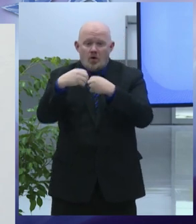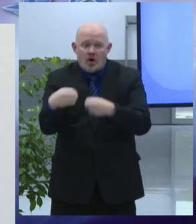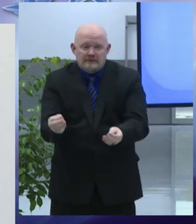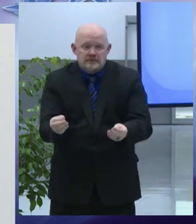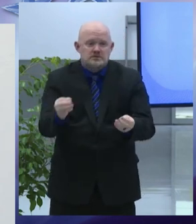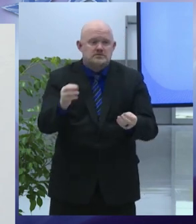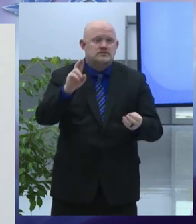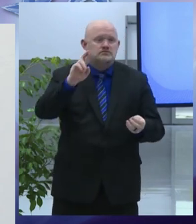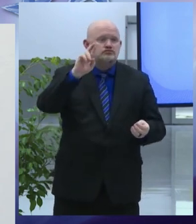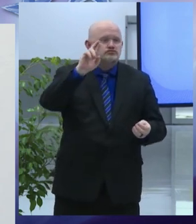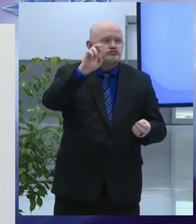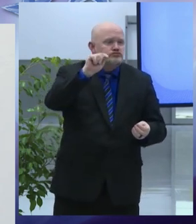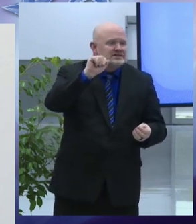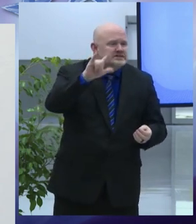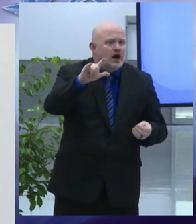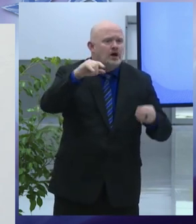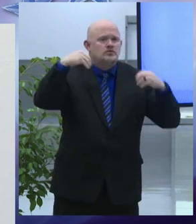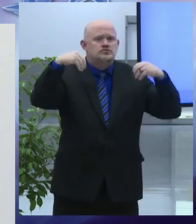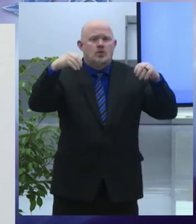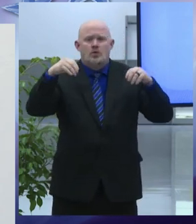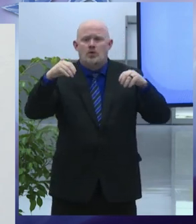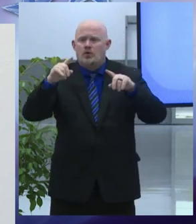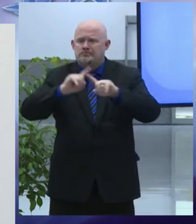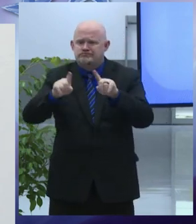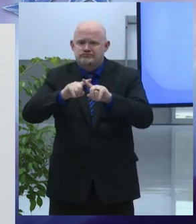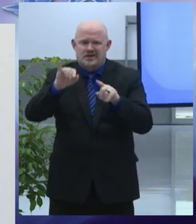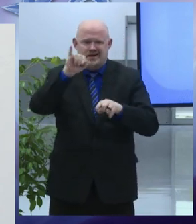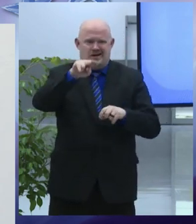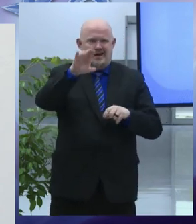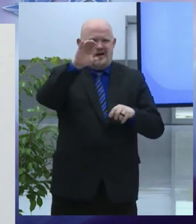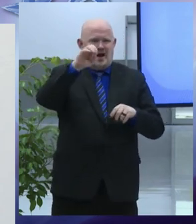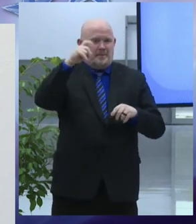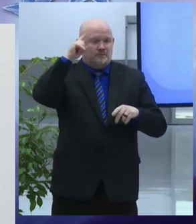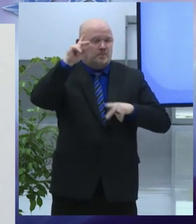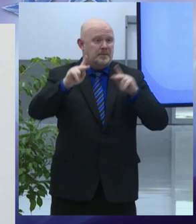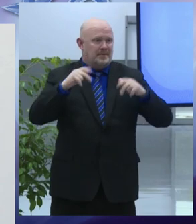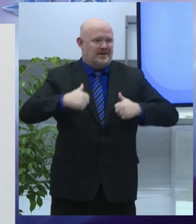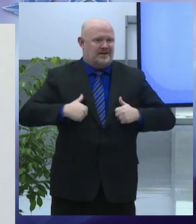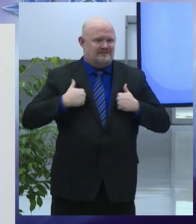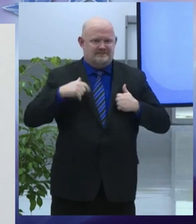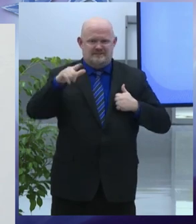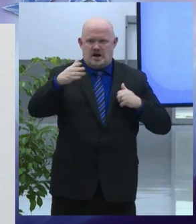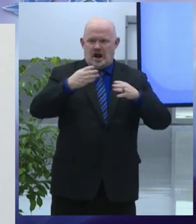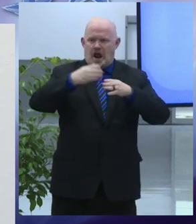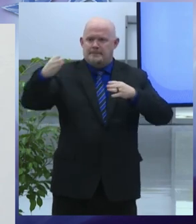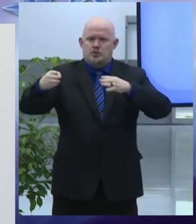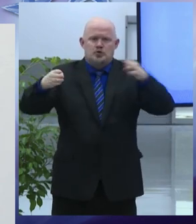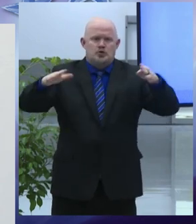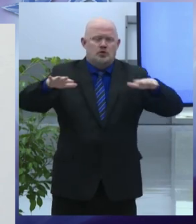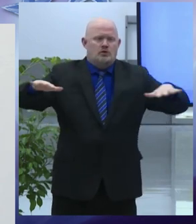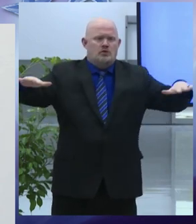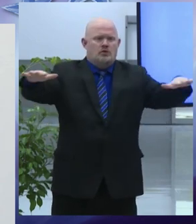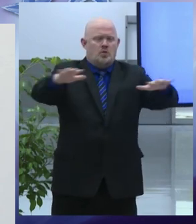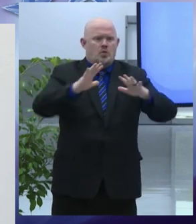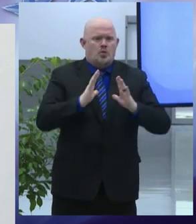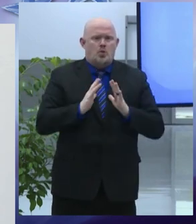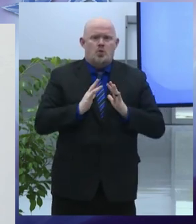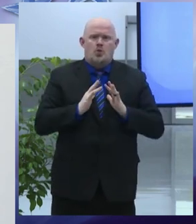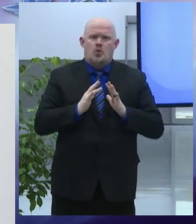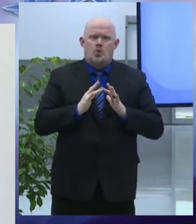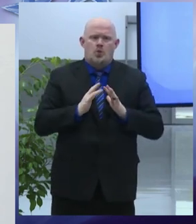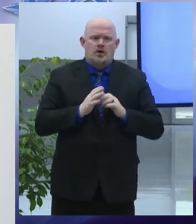street it's truly remarkable the Syracuse Community Health Center is joining in the Syracuse surge by building a new 22